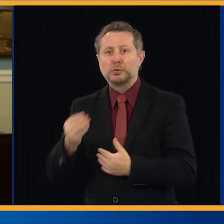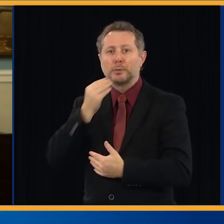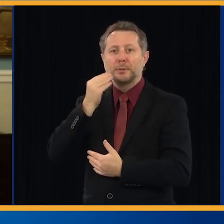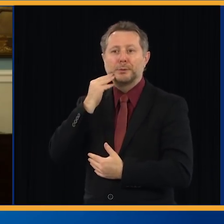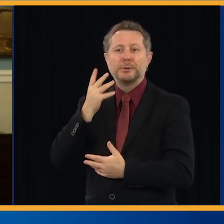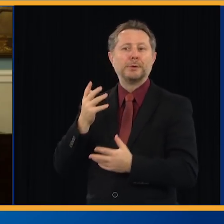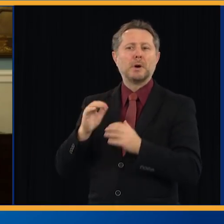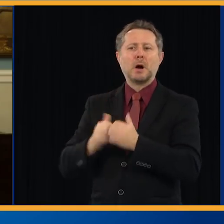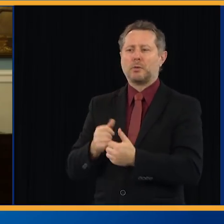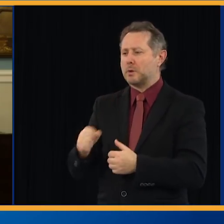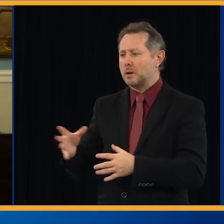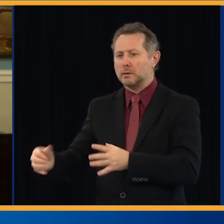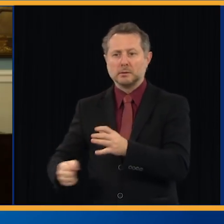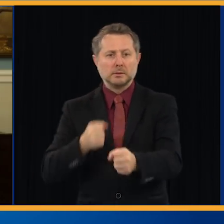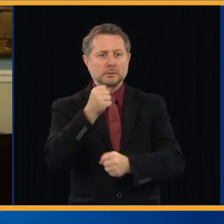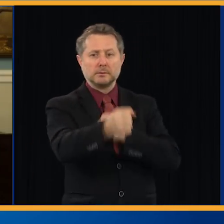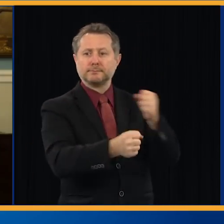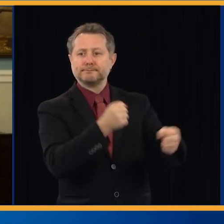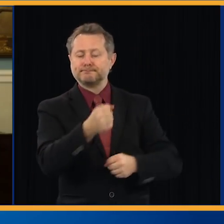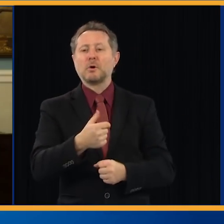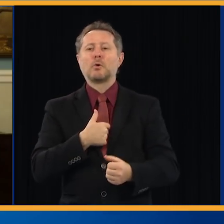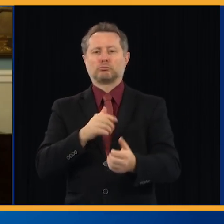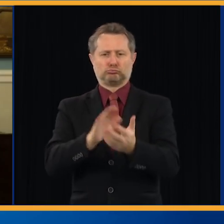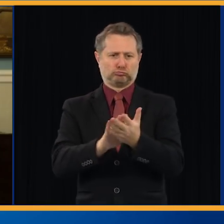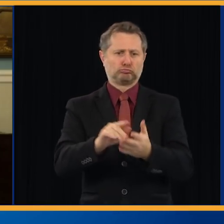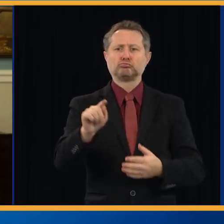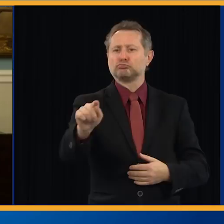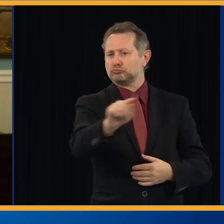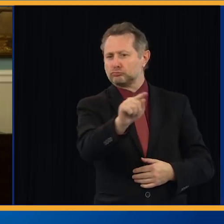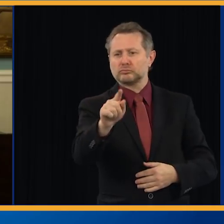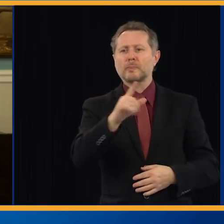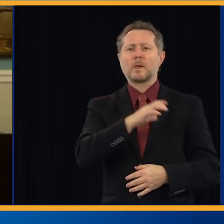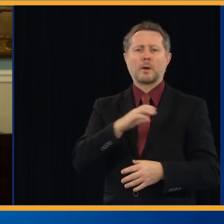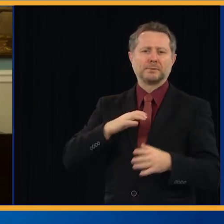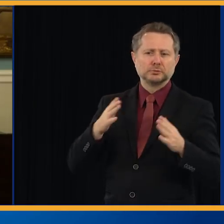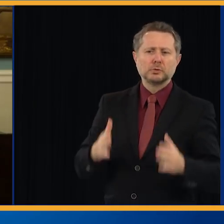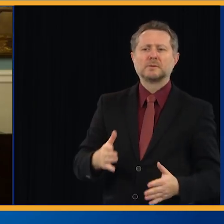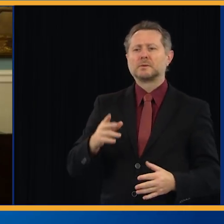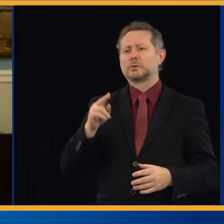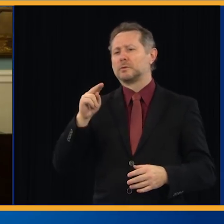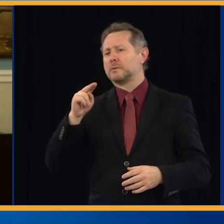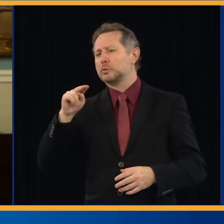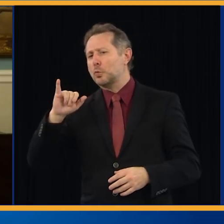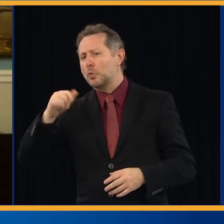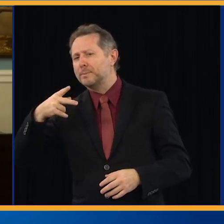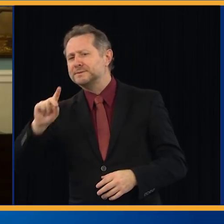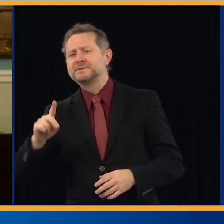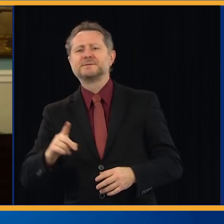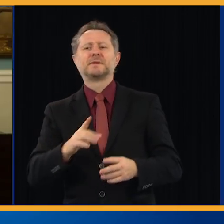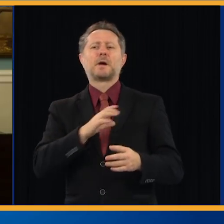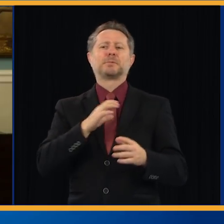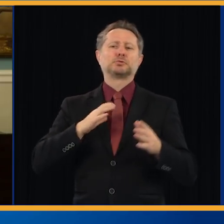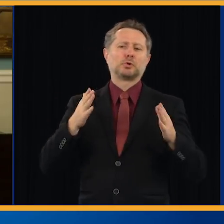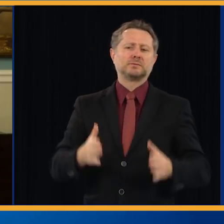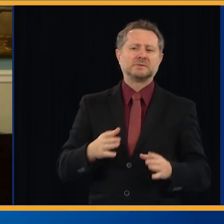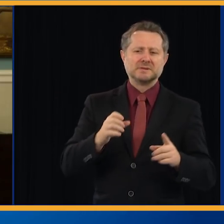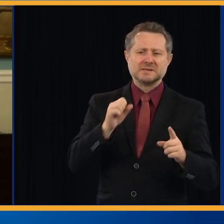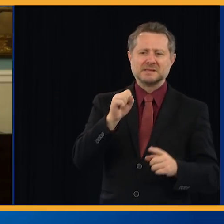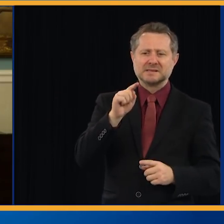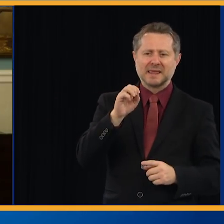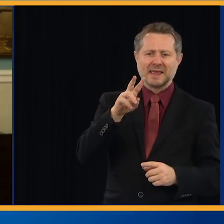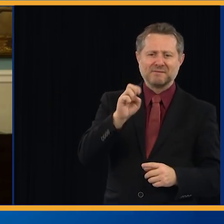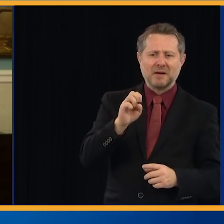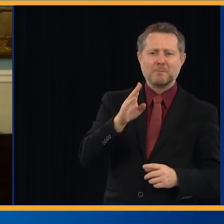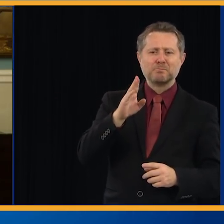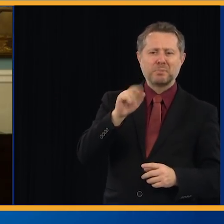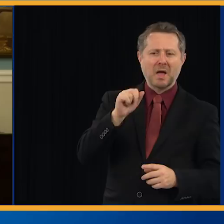Commissioner Dermot Shea and everyone at the NYPD who's really focused on how to help the homeless. Steve Banks, everyone at Homeless Services and Social Services,